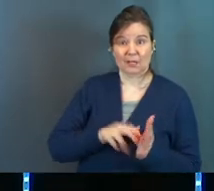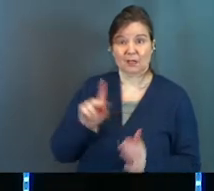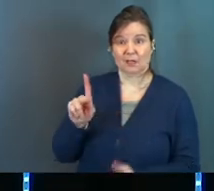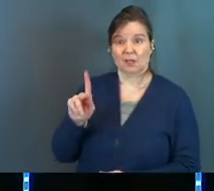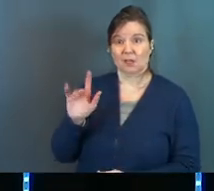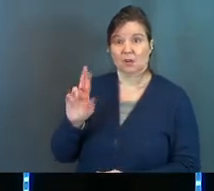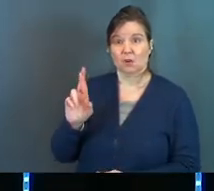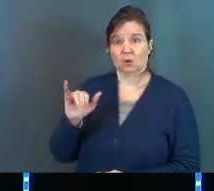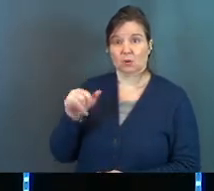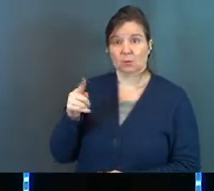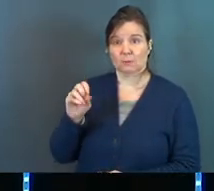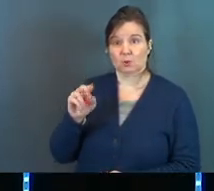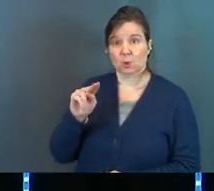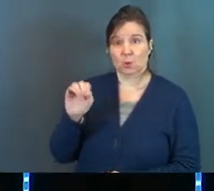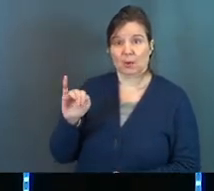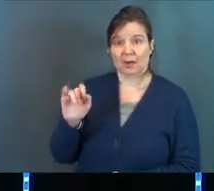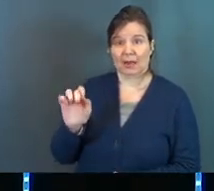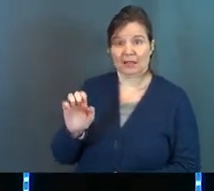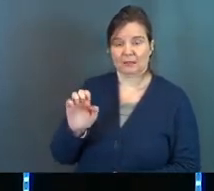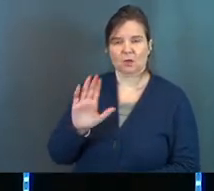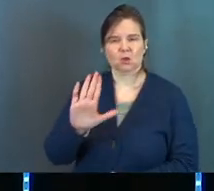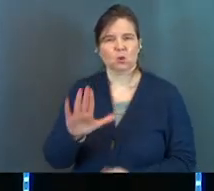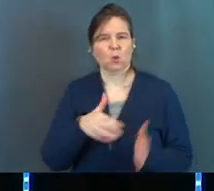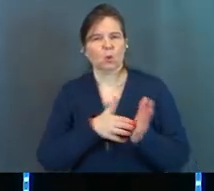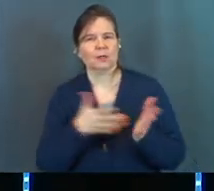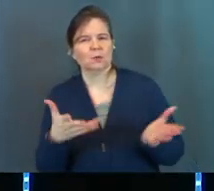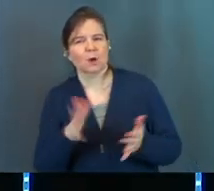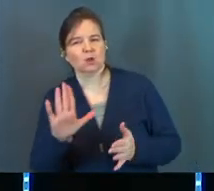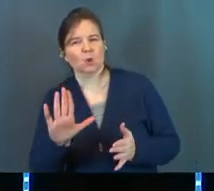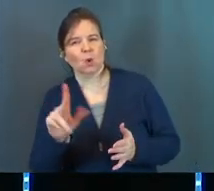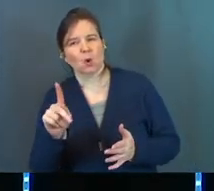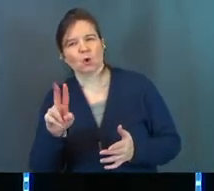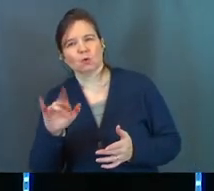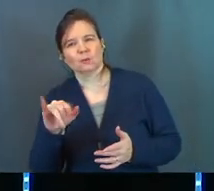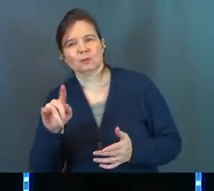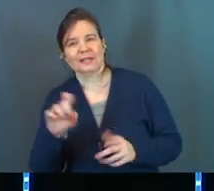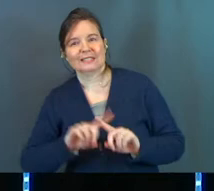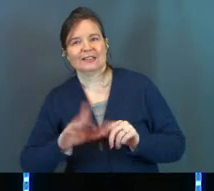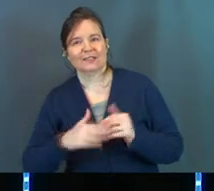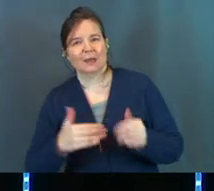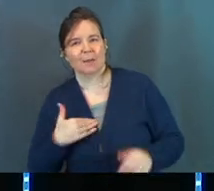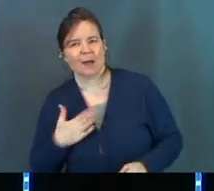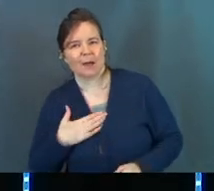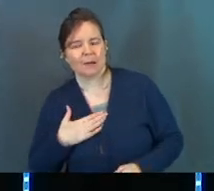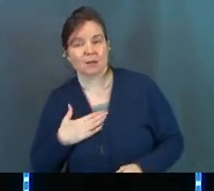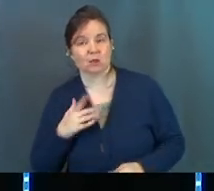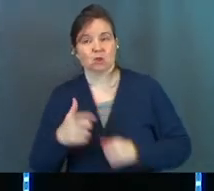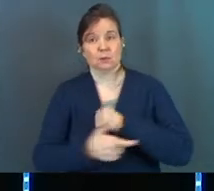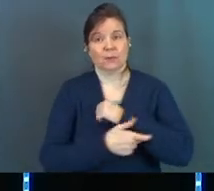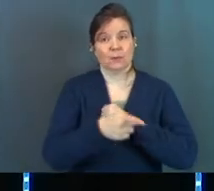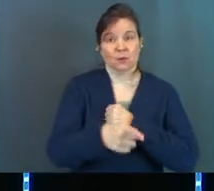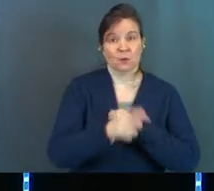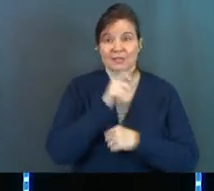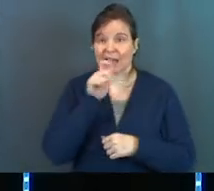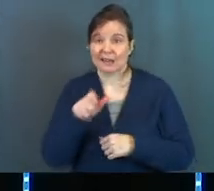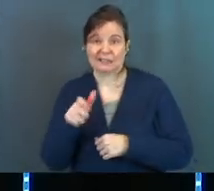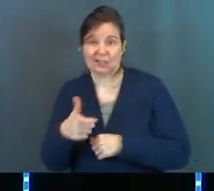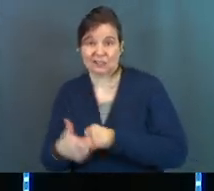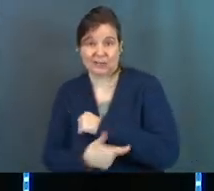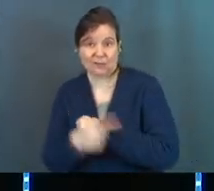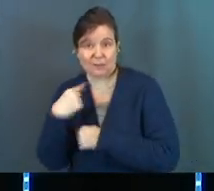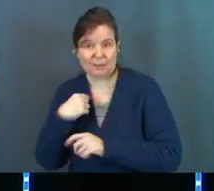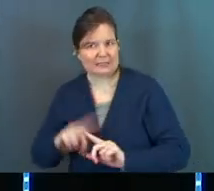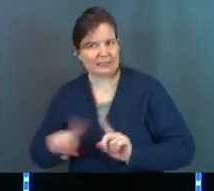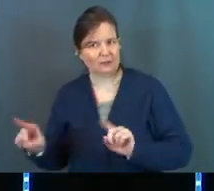Start there. What's your kryptonite? Your kryptonite's different than mine. All right? What's a temptation for you is not necessarily a temptation